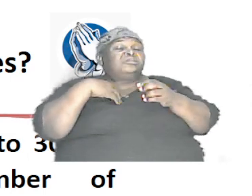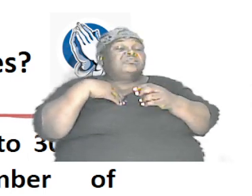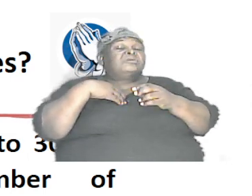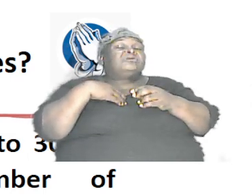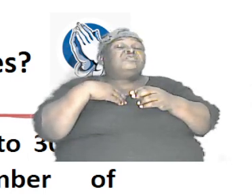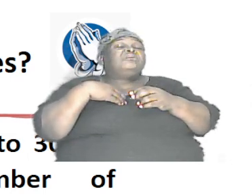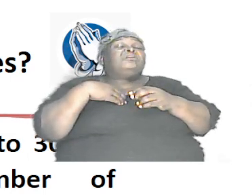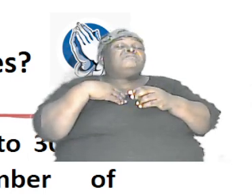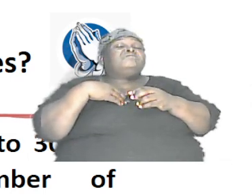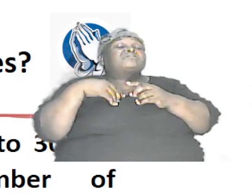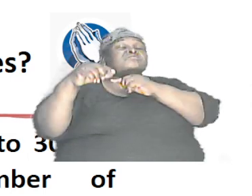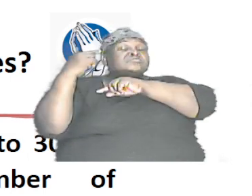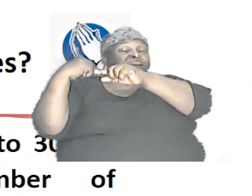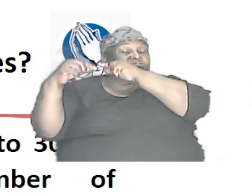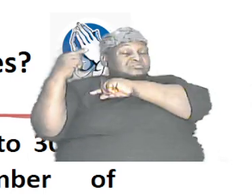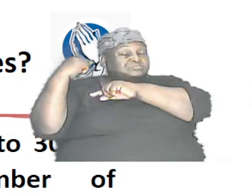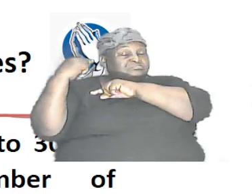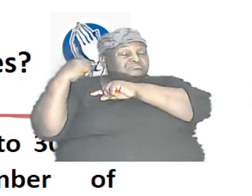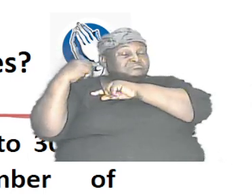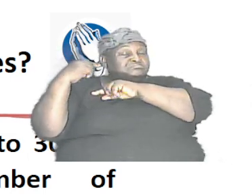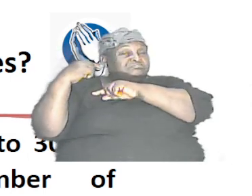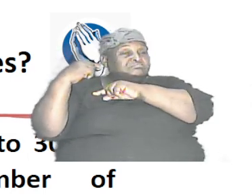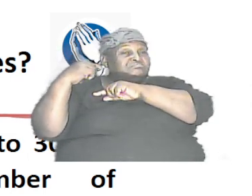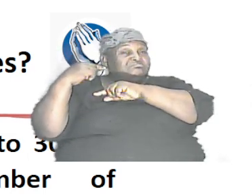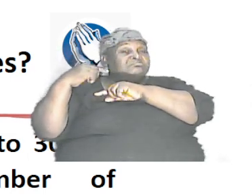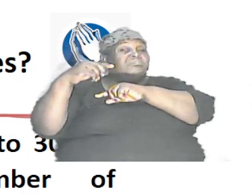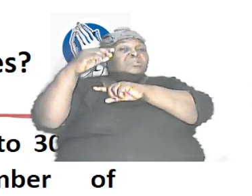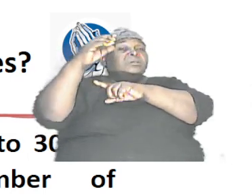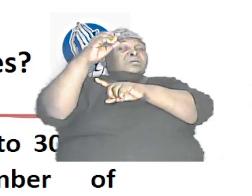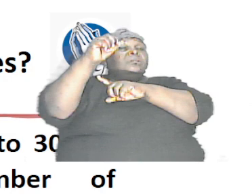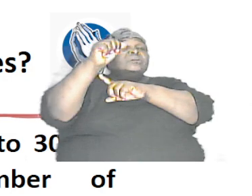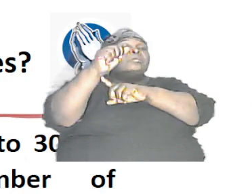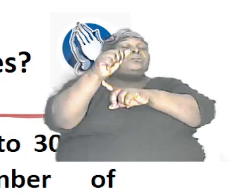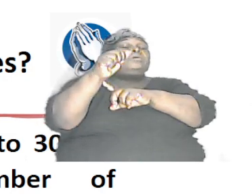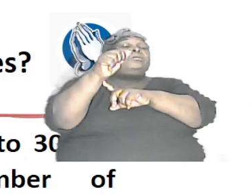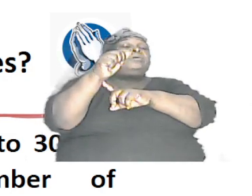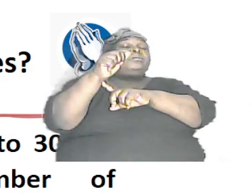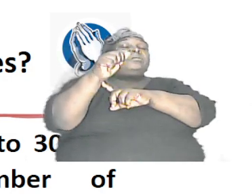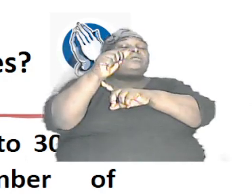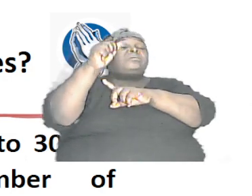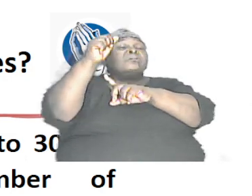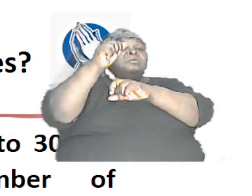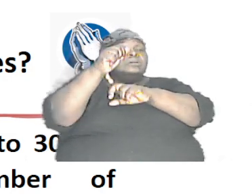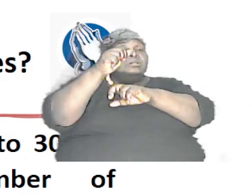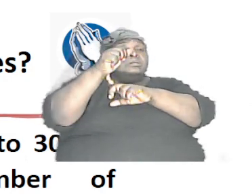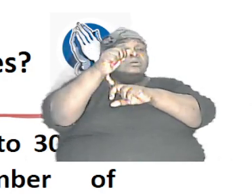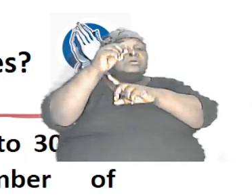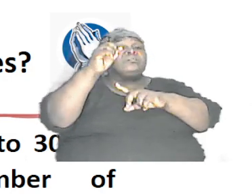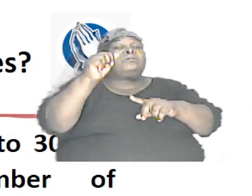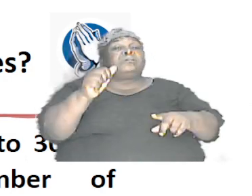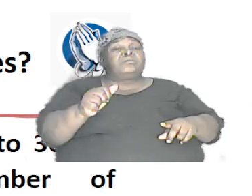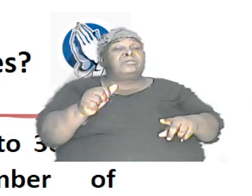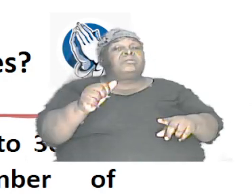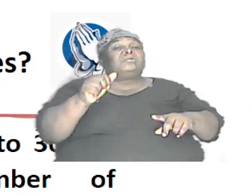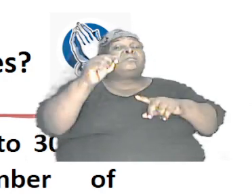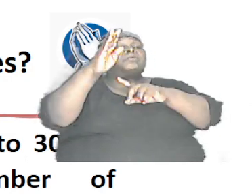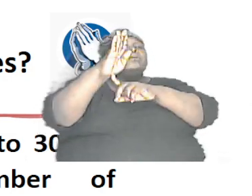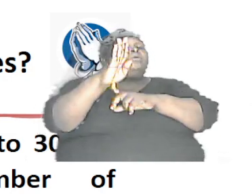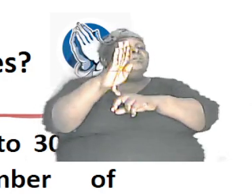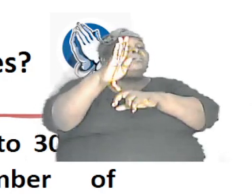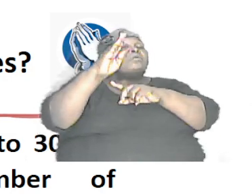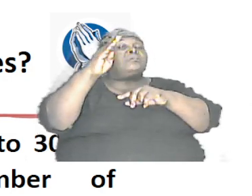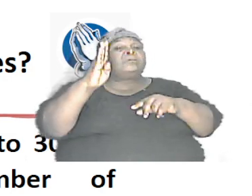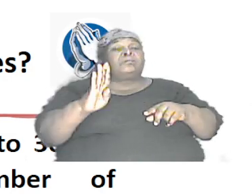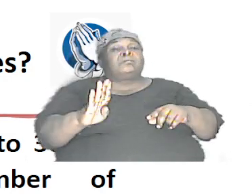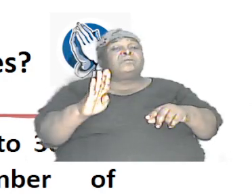represented by A B C in capital and also A B C